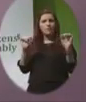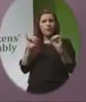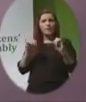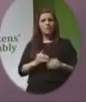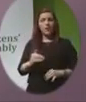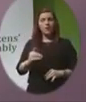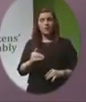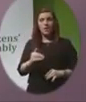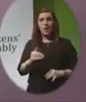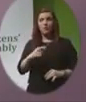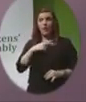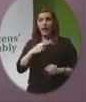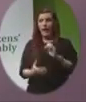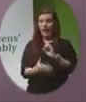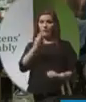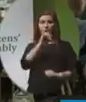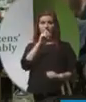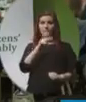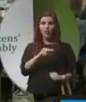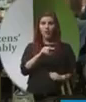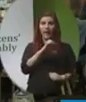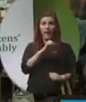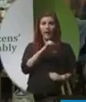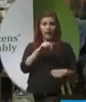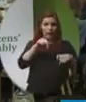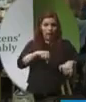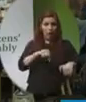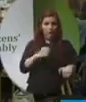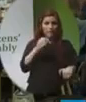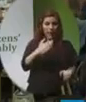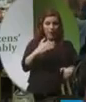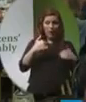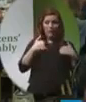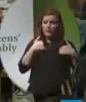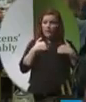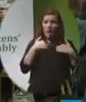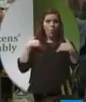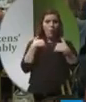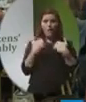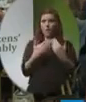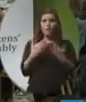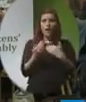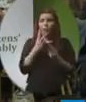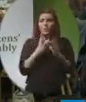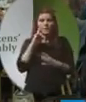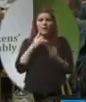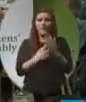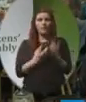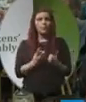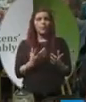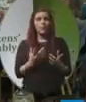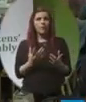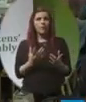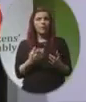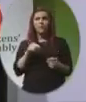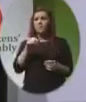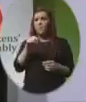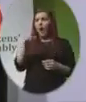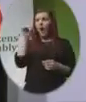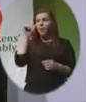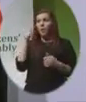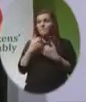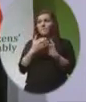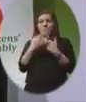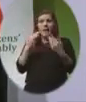happened if there had been an abortion clinic just down the road from where I live. I know many people who say they owe the life of their